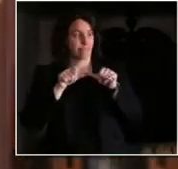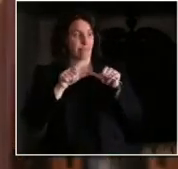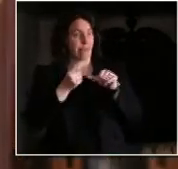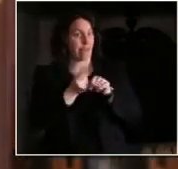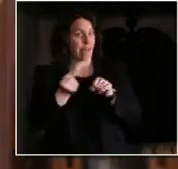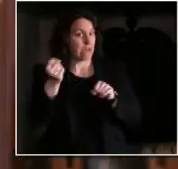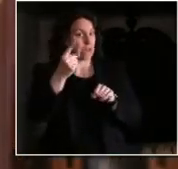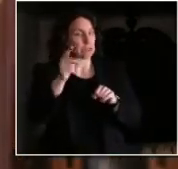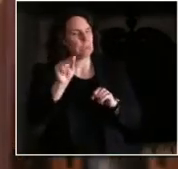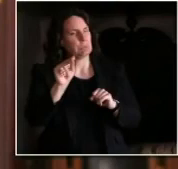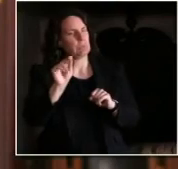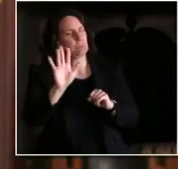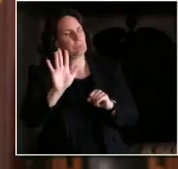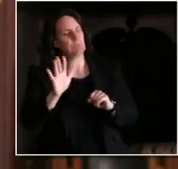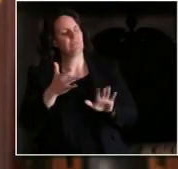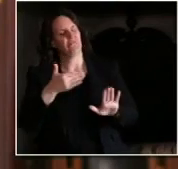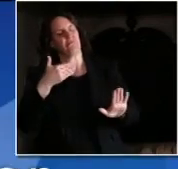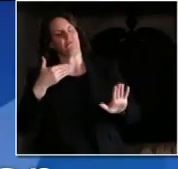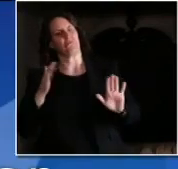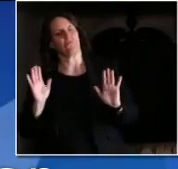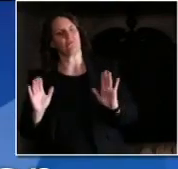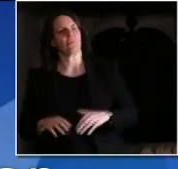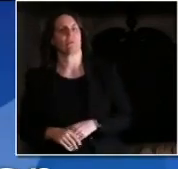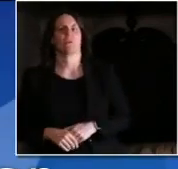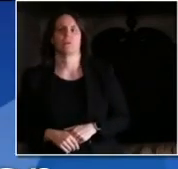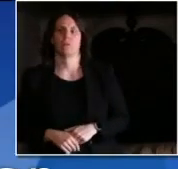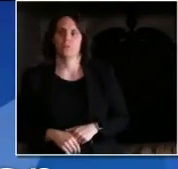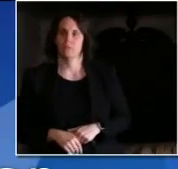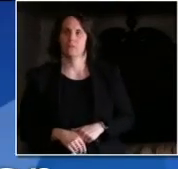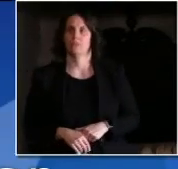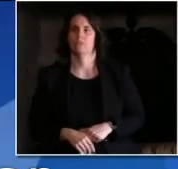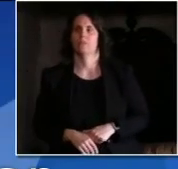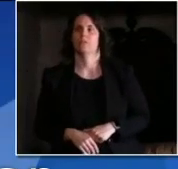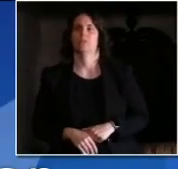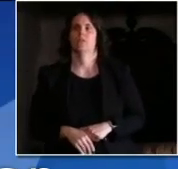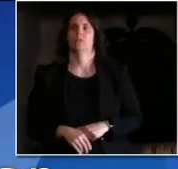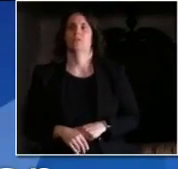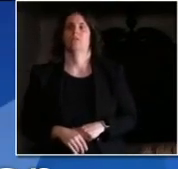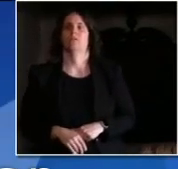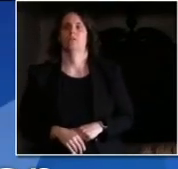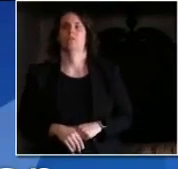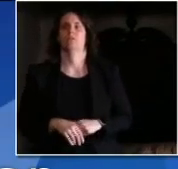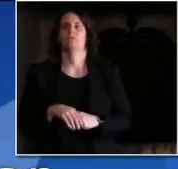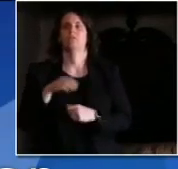Thank you, Mark. Now to Stephanie Hoff from Wispolitics. Stephanie?